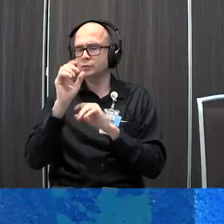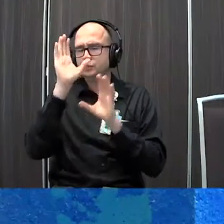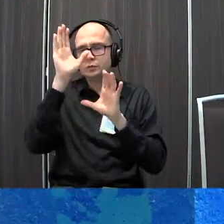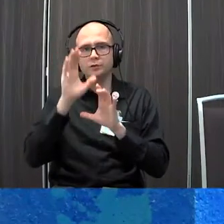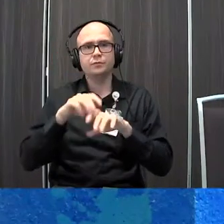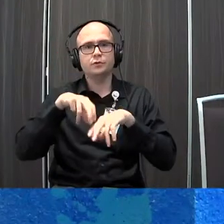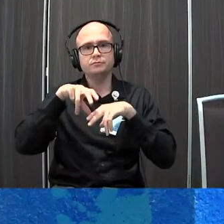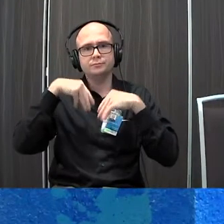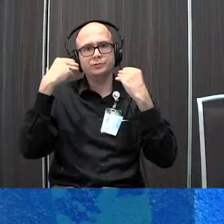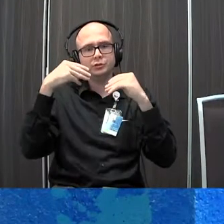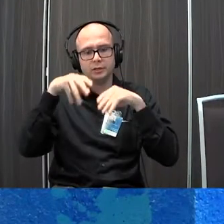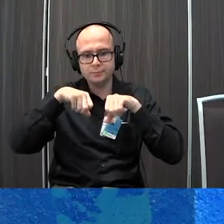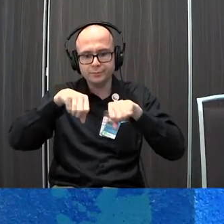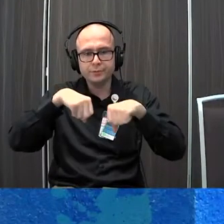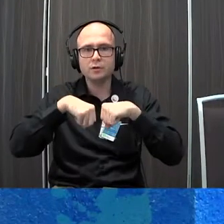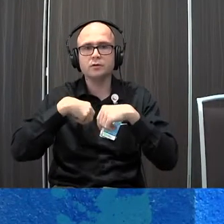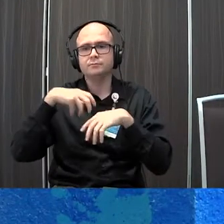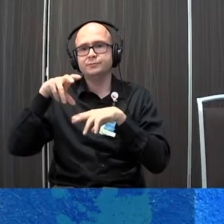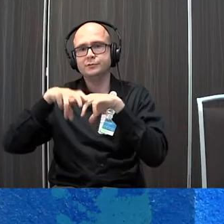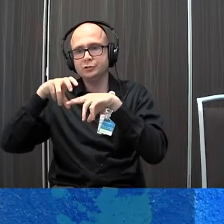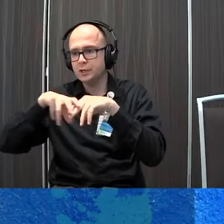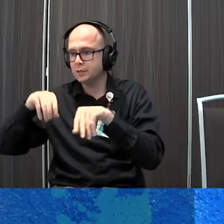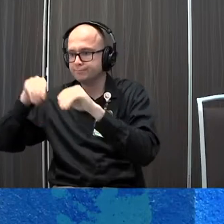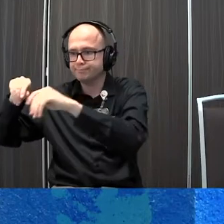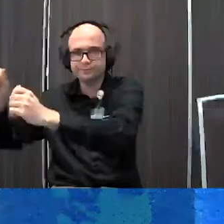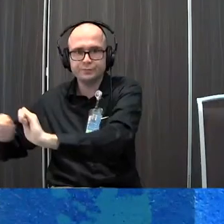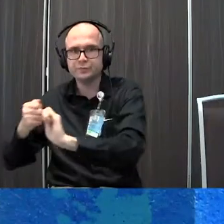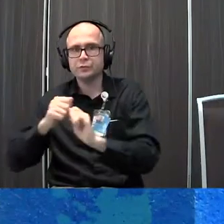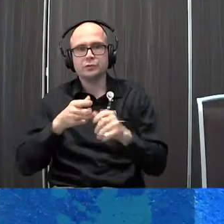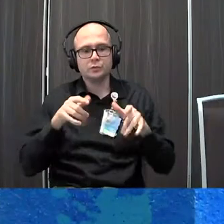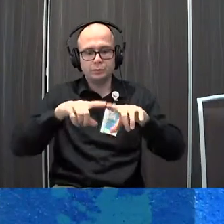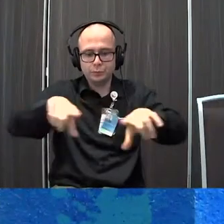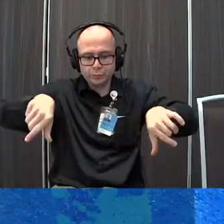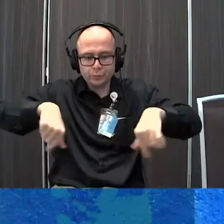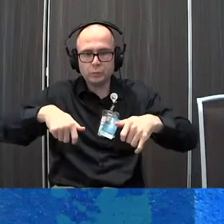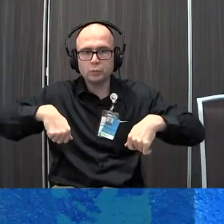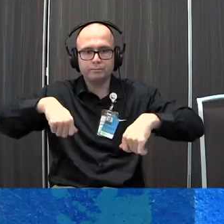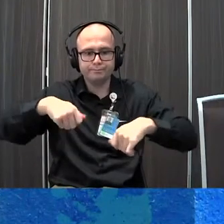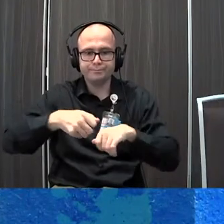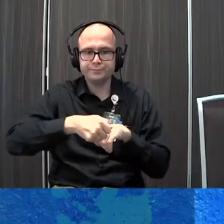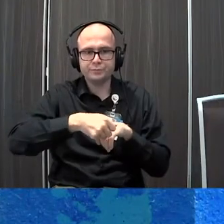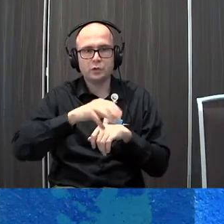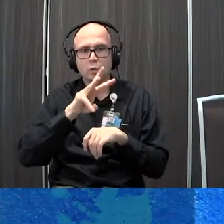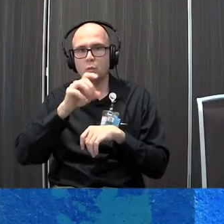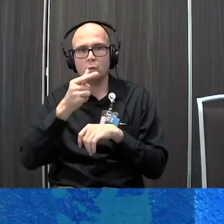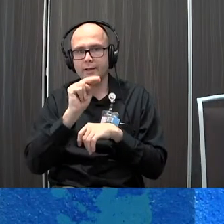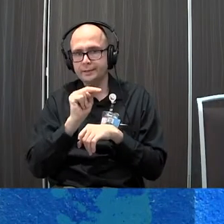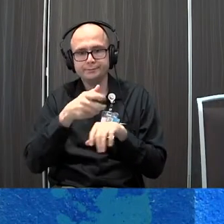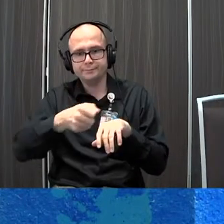strapped to the back onto a chair into a wagon it's an excellent resource for providing some external stability